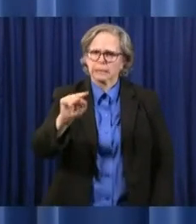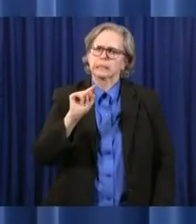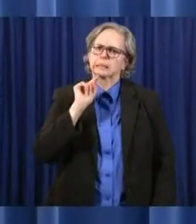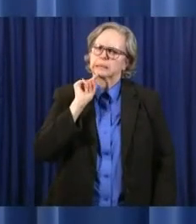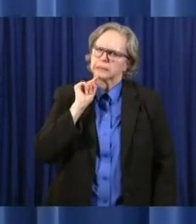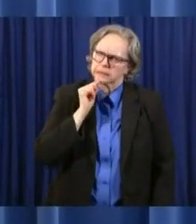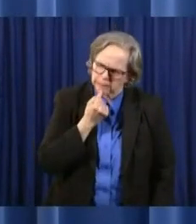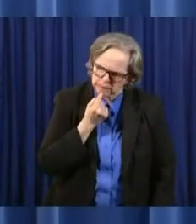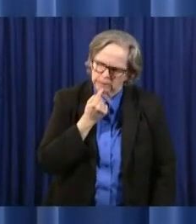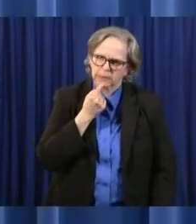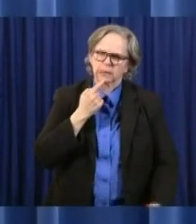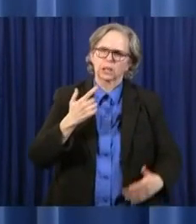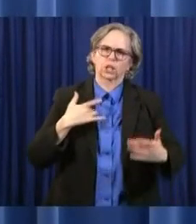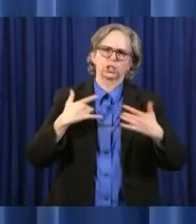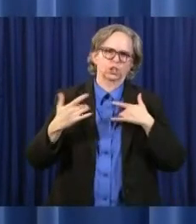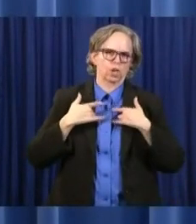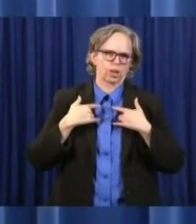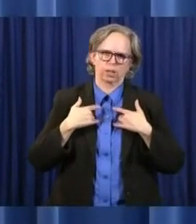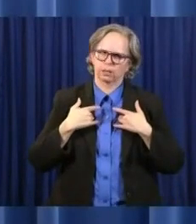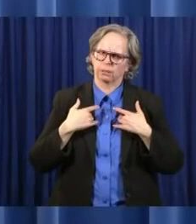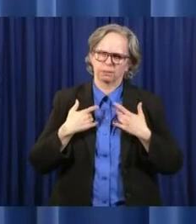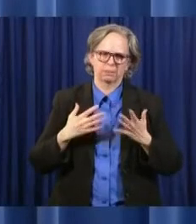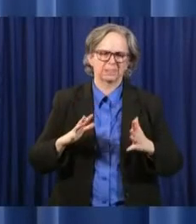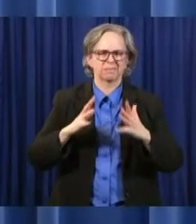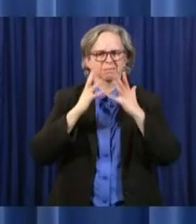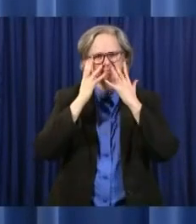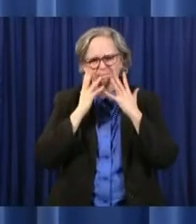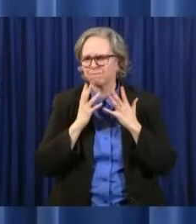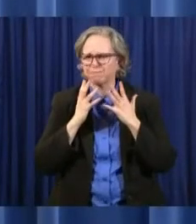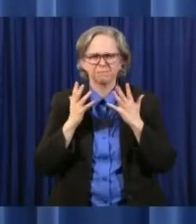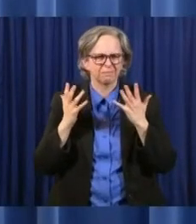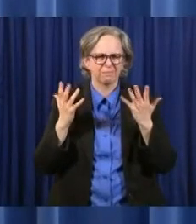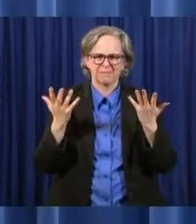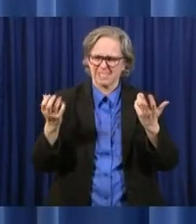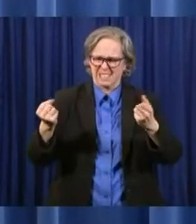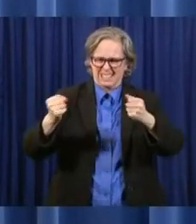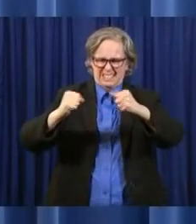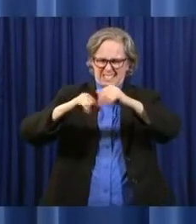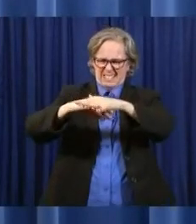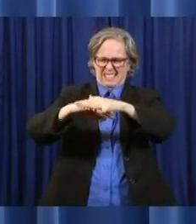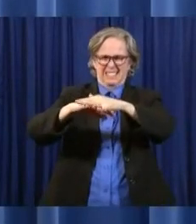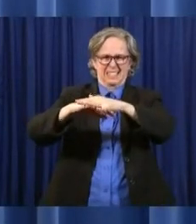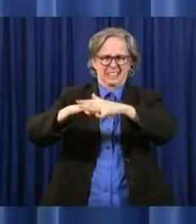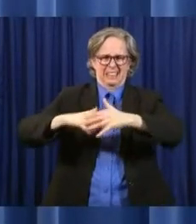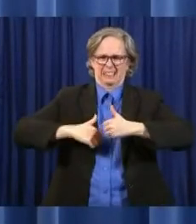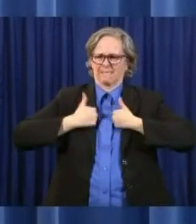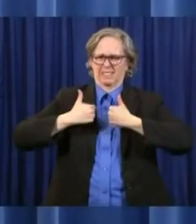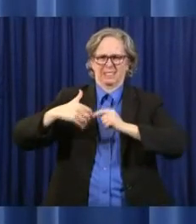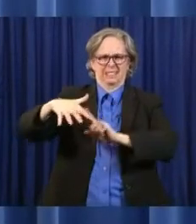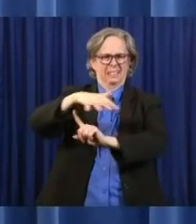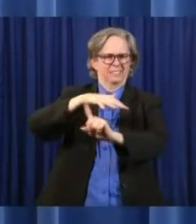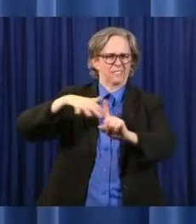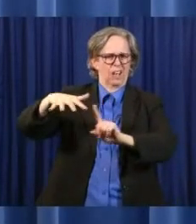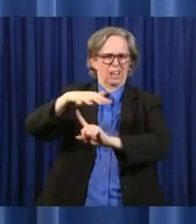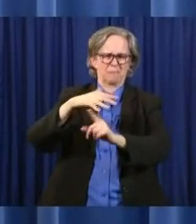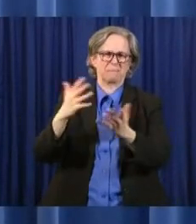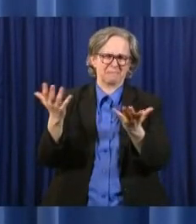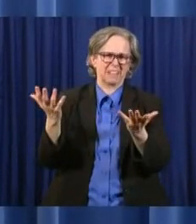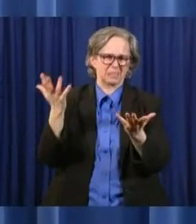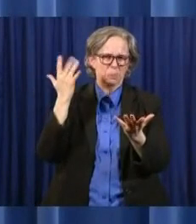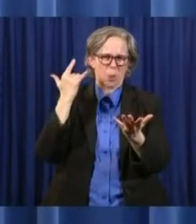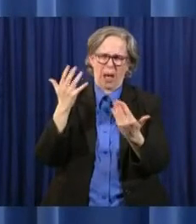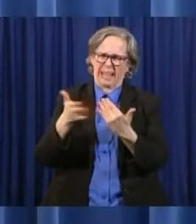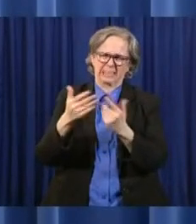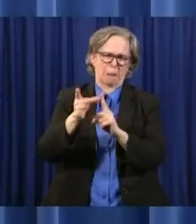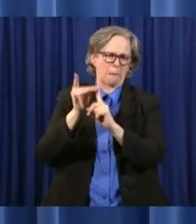is the nature, tragically, it is the nature of congregate living. You know, a big percentage of our prisoners do